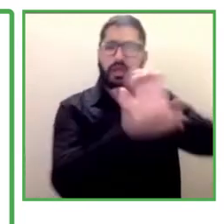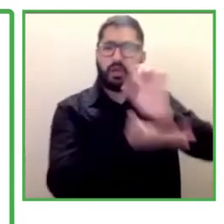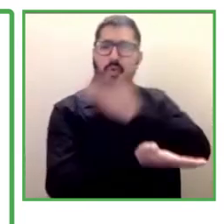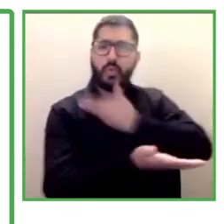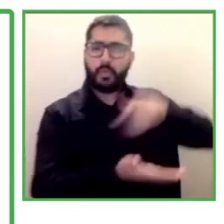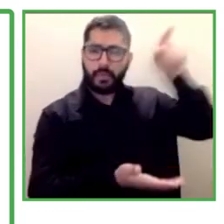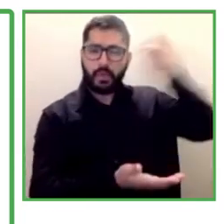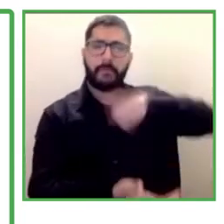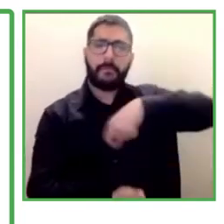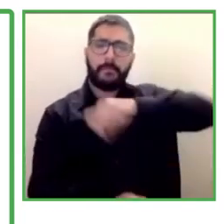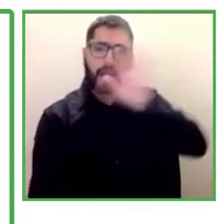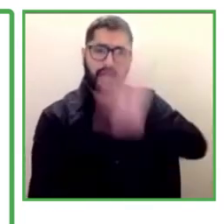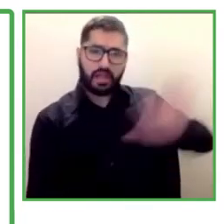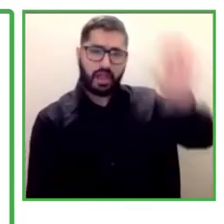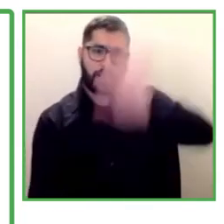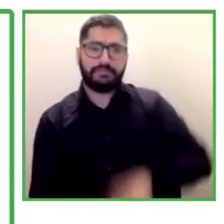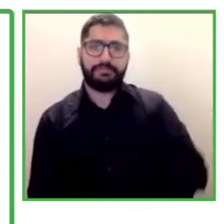Spain.